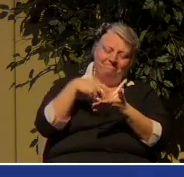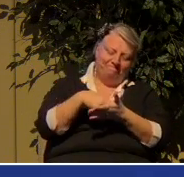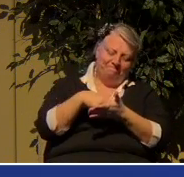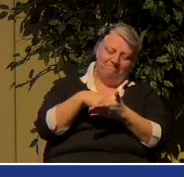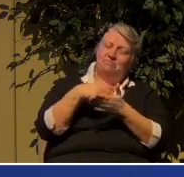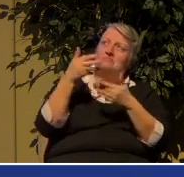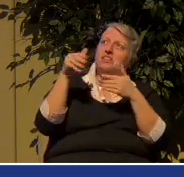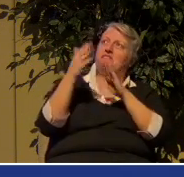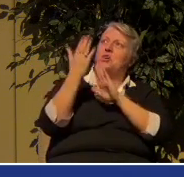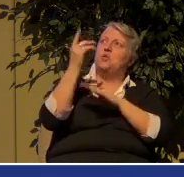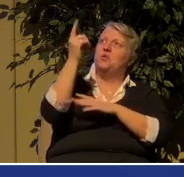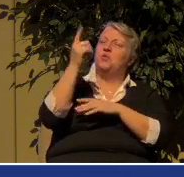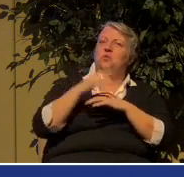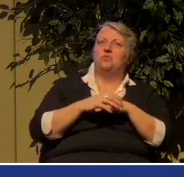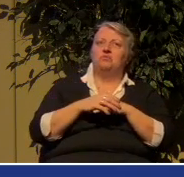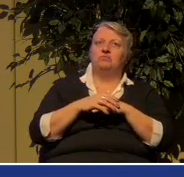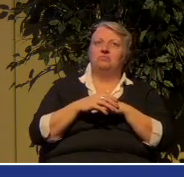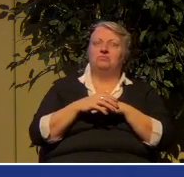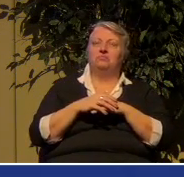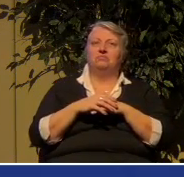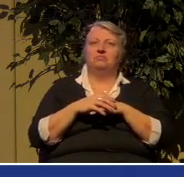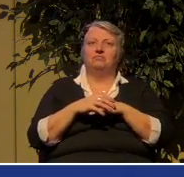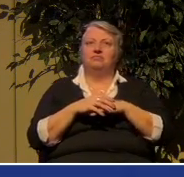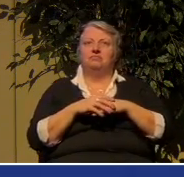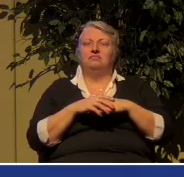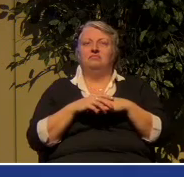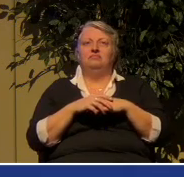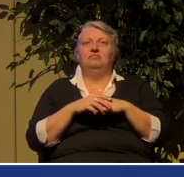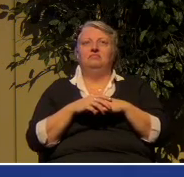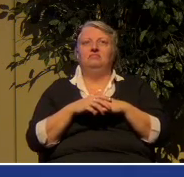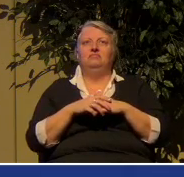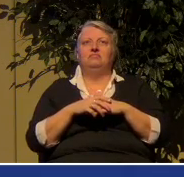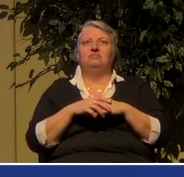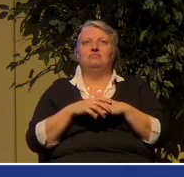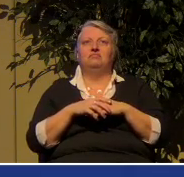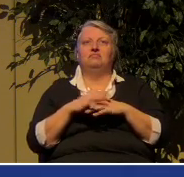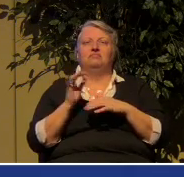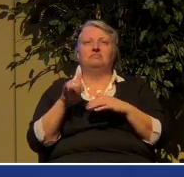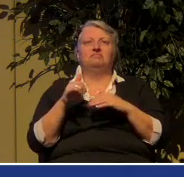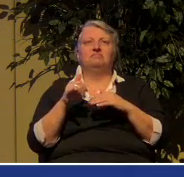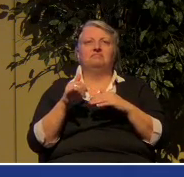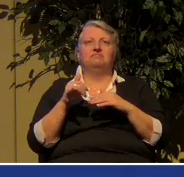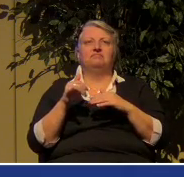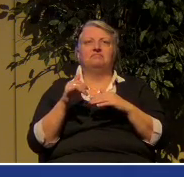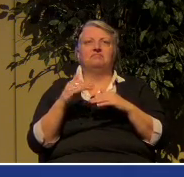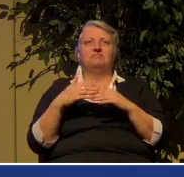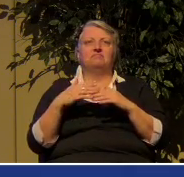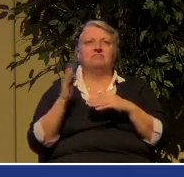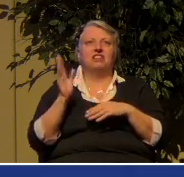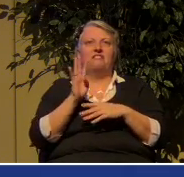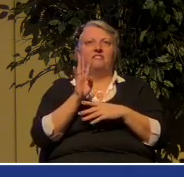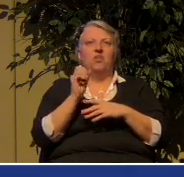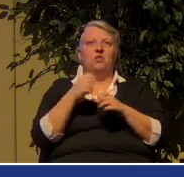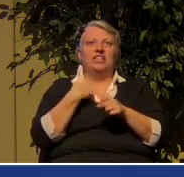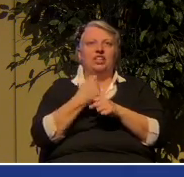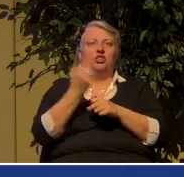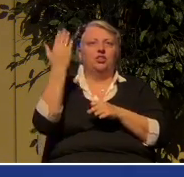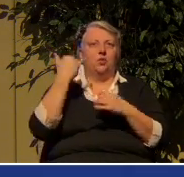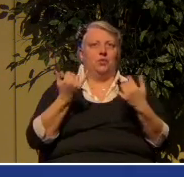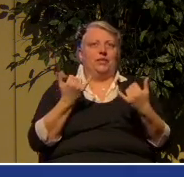That's more than 40 years ago today. And I can tell you with confidence that I have never, ever